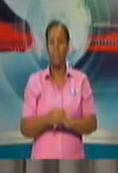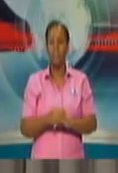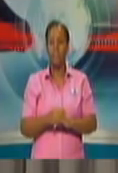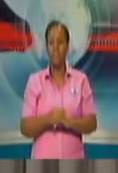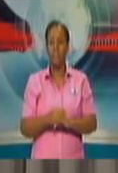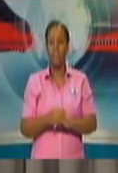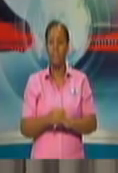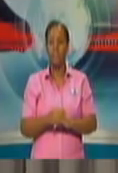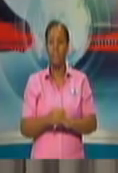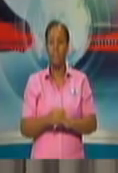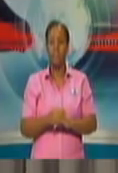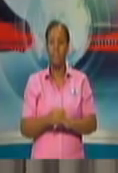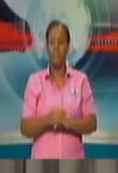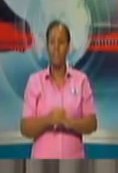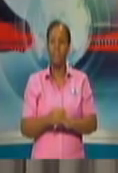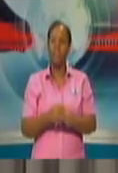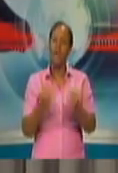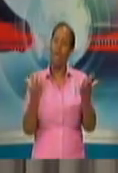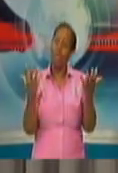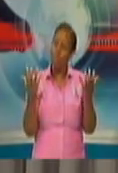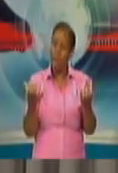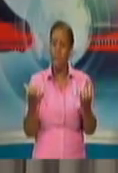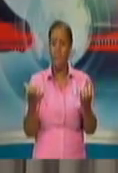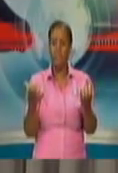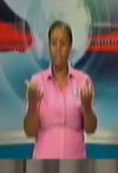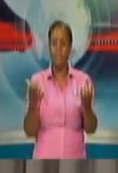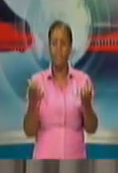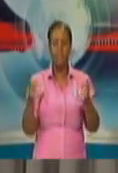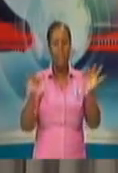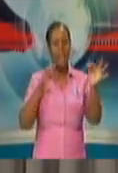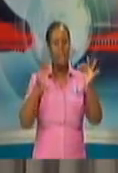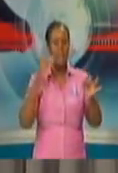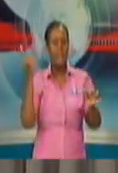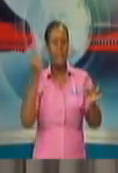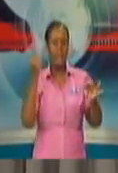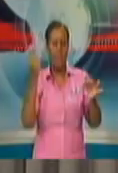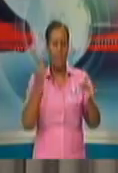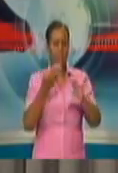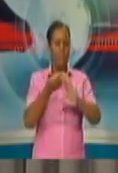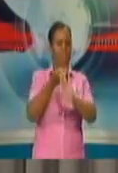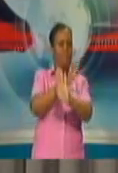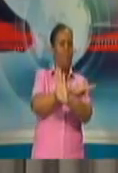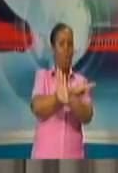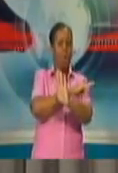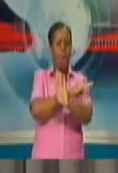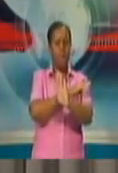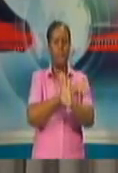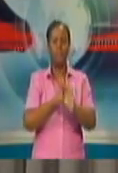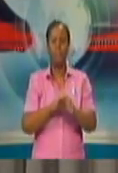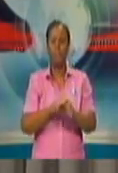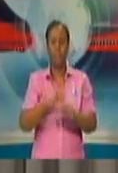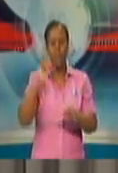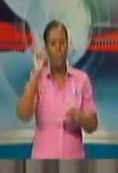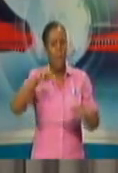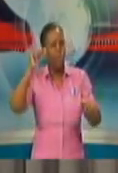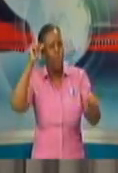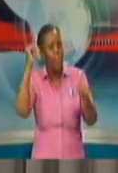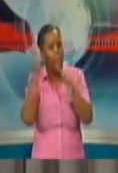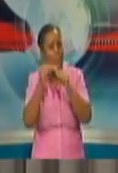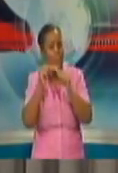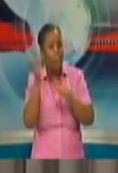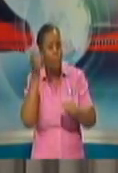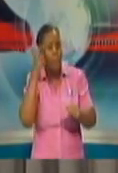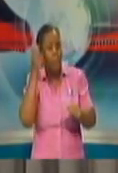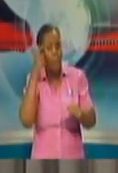I want to bring you back a little bit before that. We all must remember that several sectors of the economy were